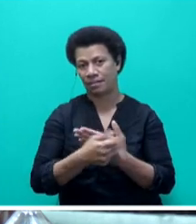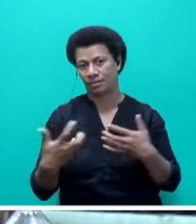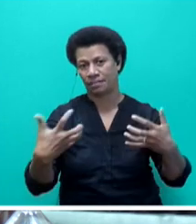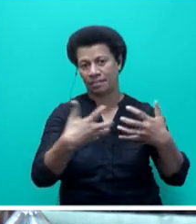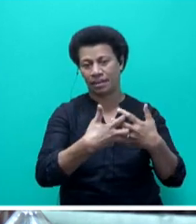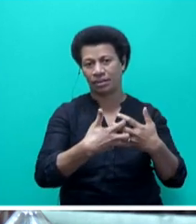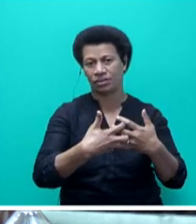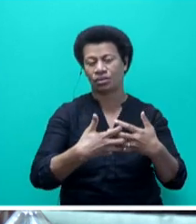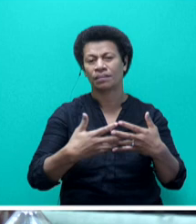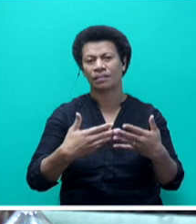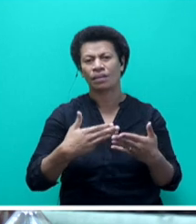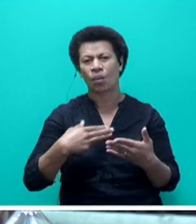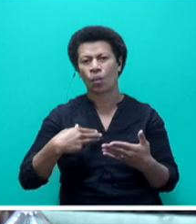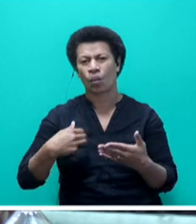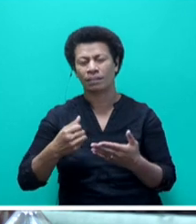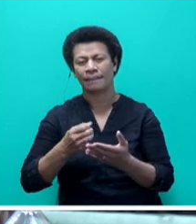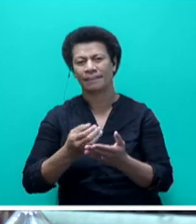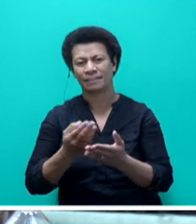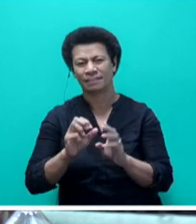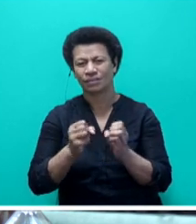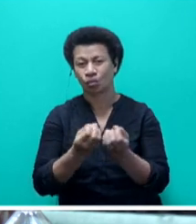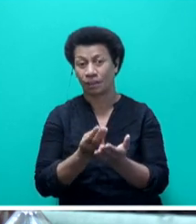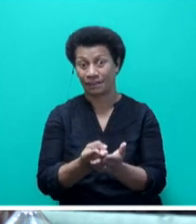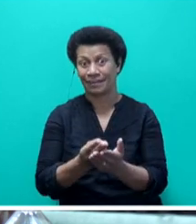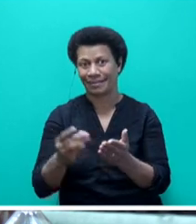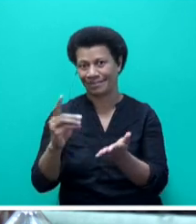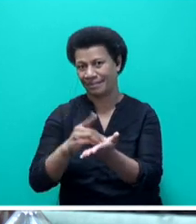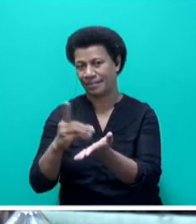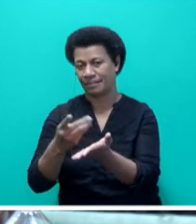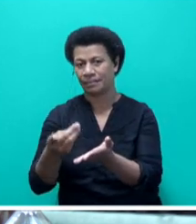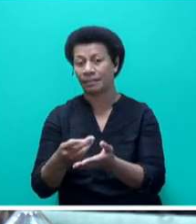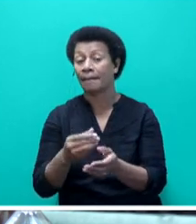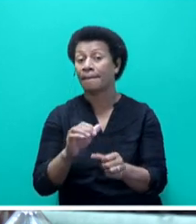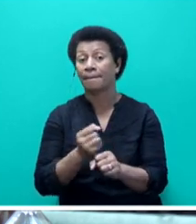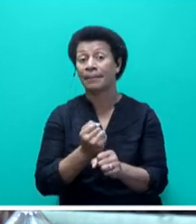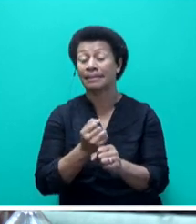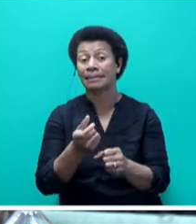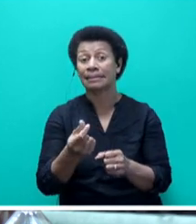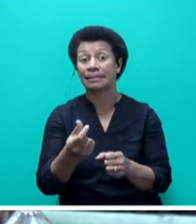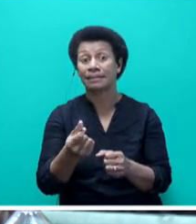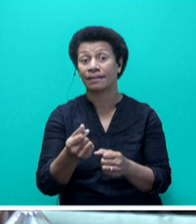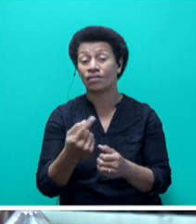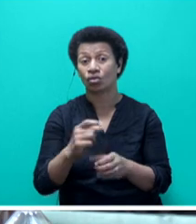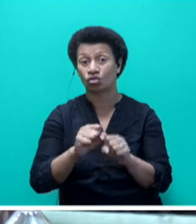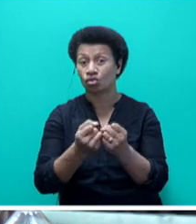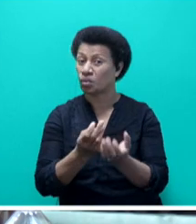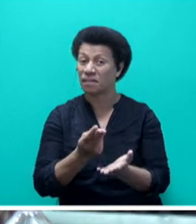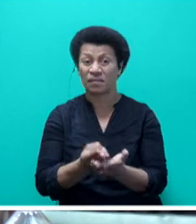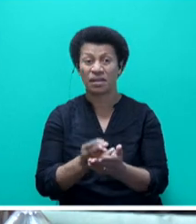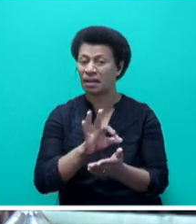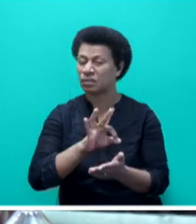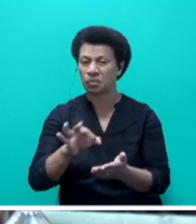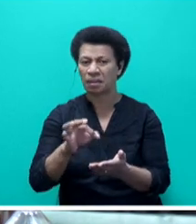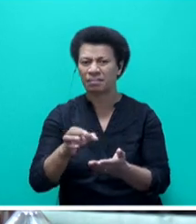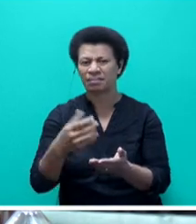next welfare payment date. To make it easy for them, social welfare recipients are not required to submit any kind of application,